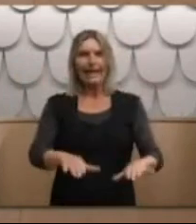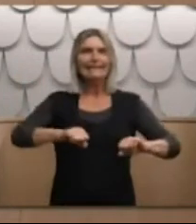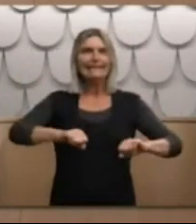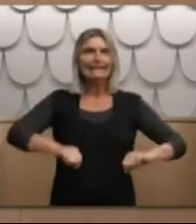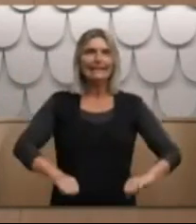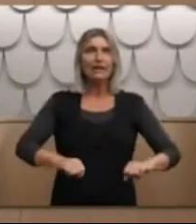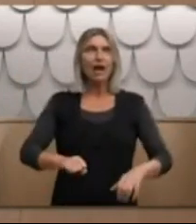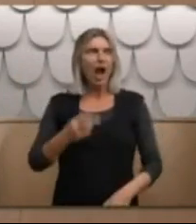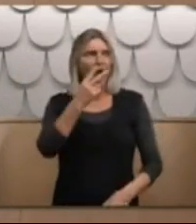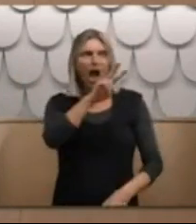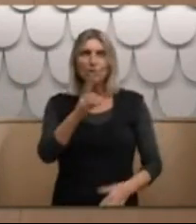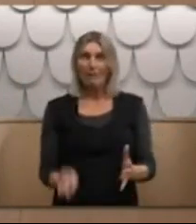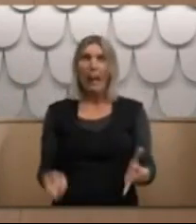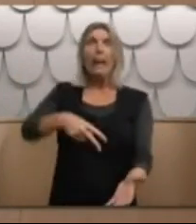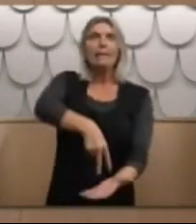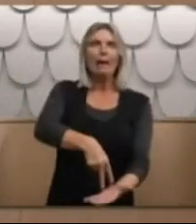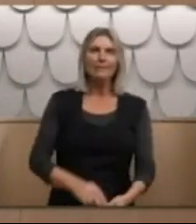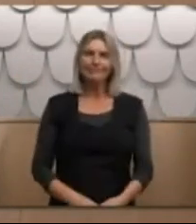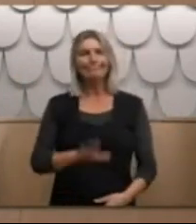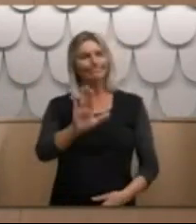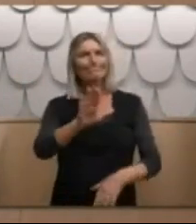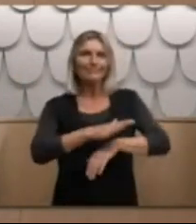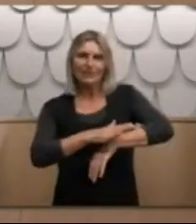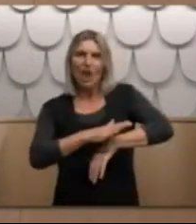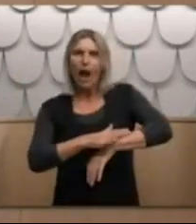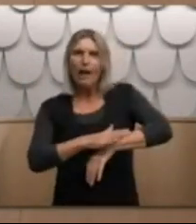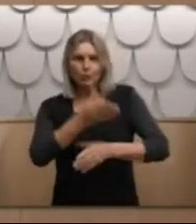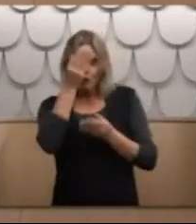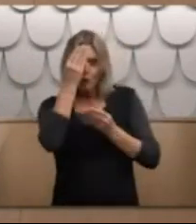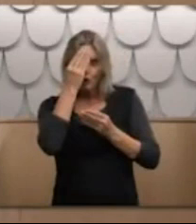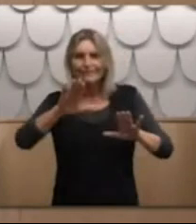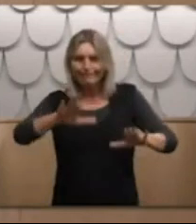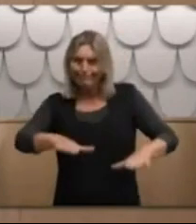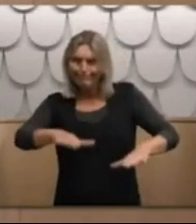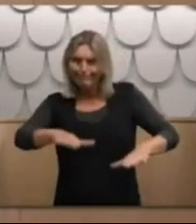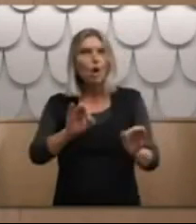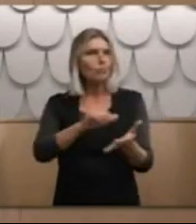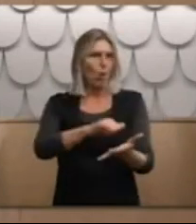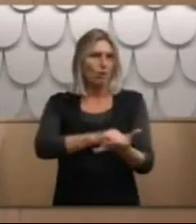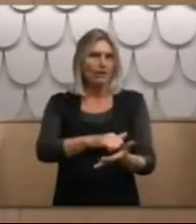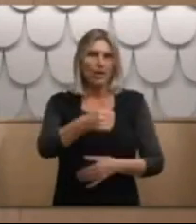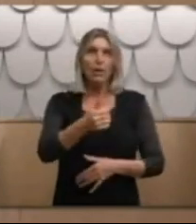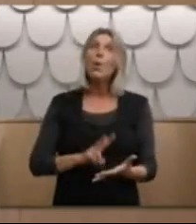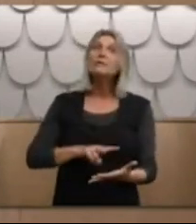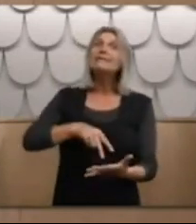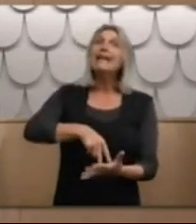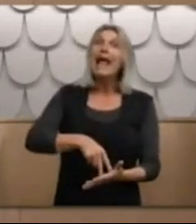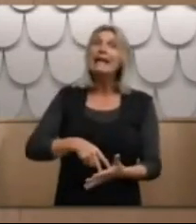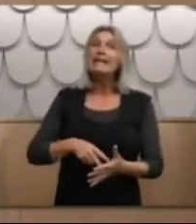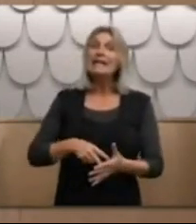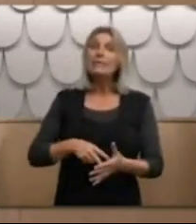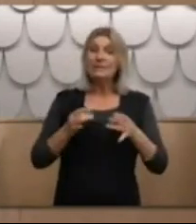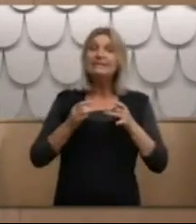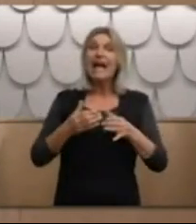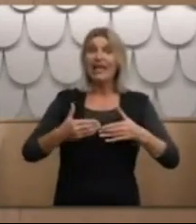of you instinctively leaping up. It's time to learn that. It's not appropriate. We will stand at the beginning of